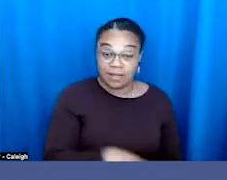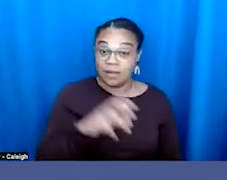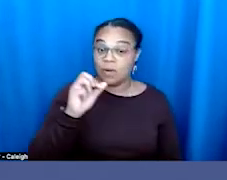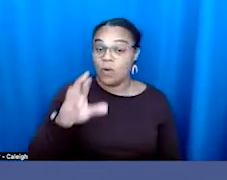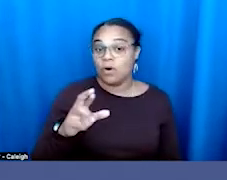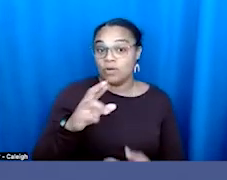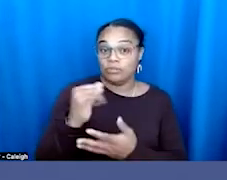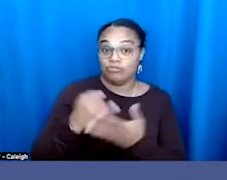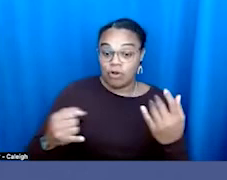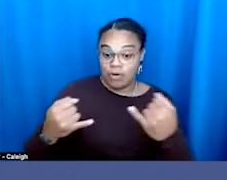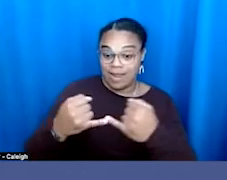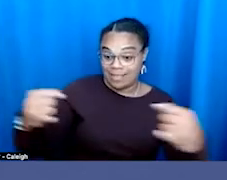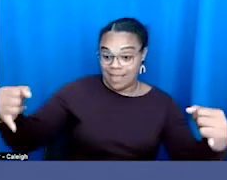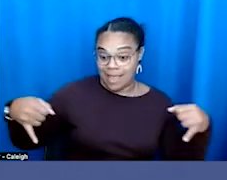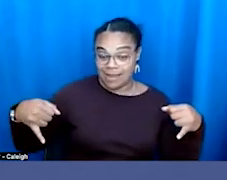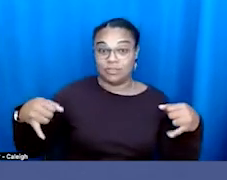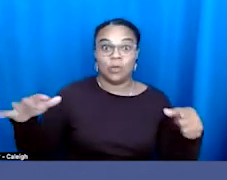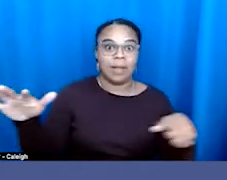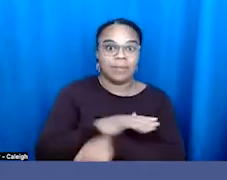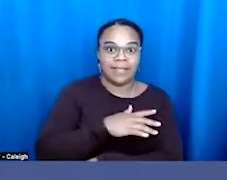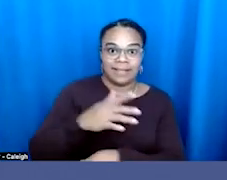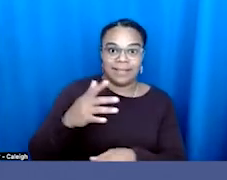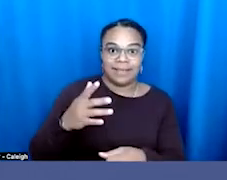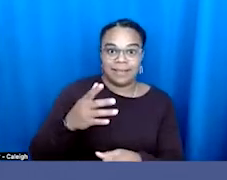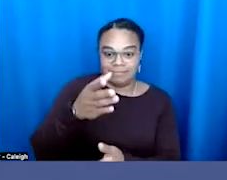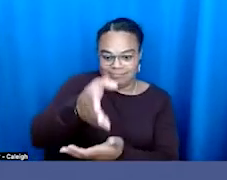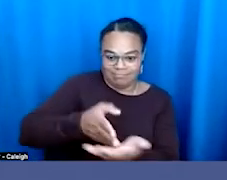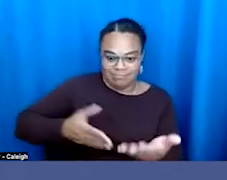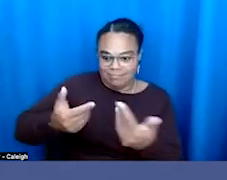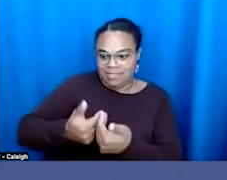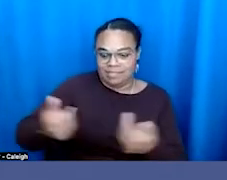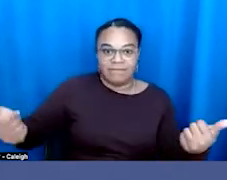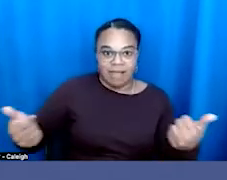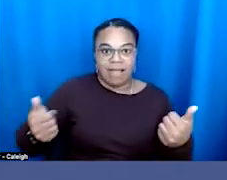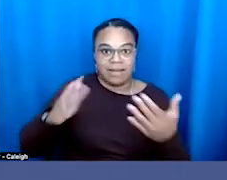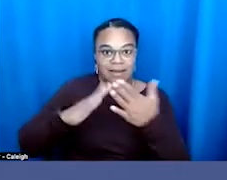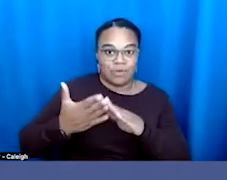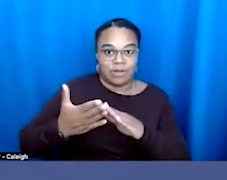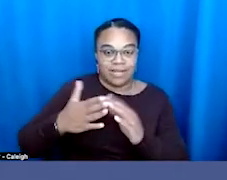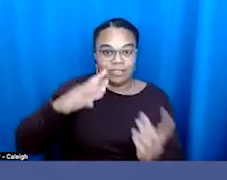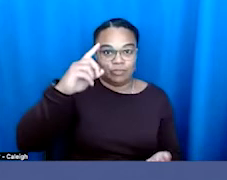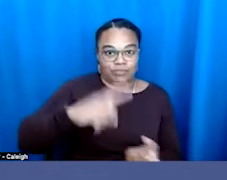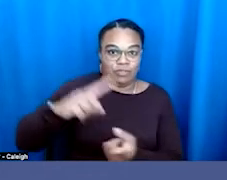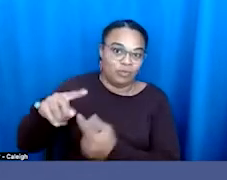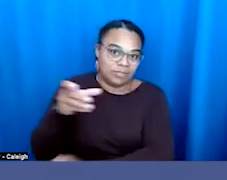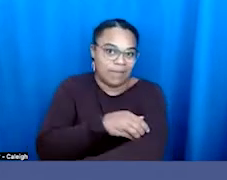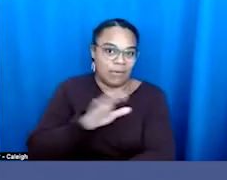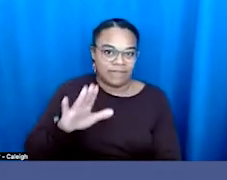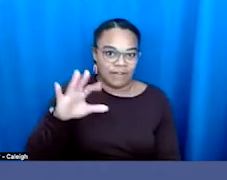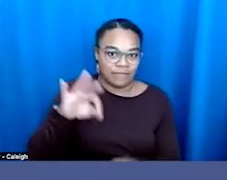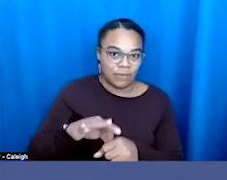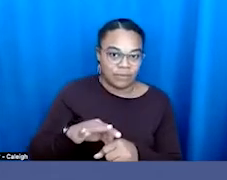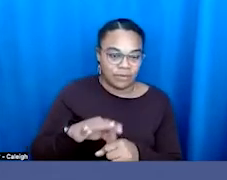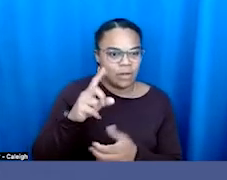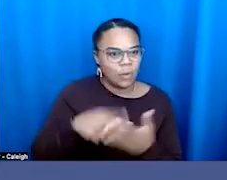lines that completely cut a community in half to dilute their vote, right? Like, what, what is happening?